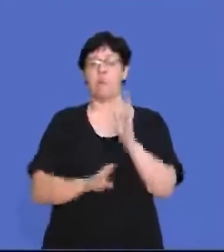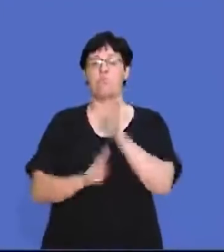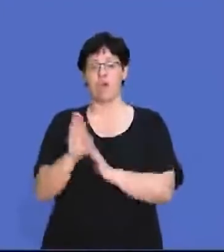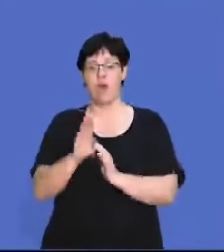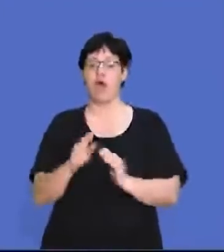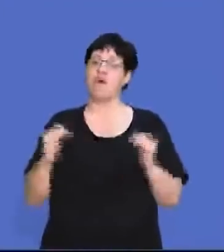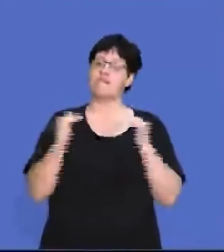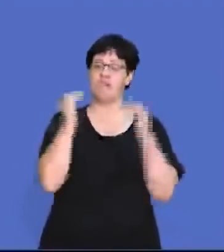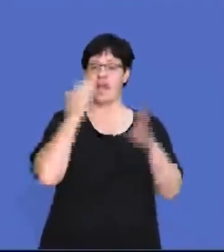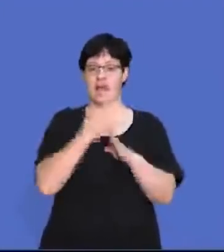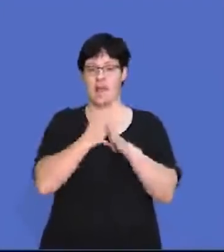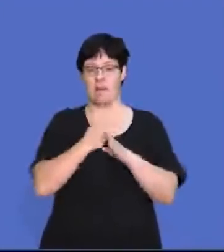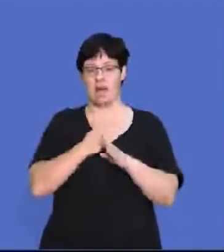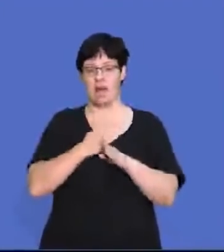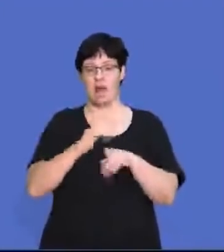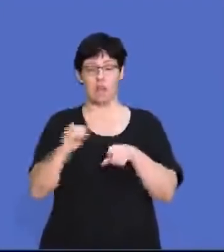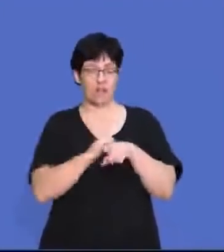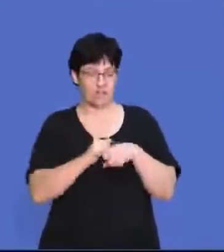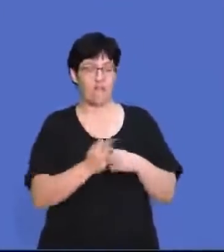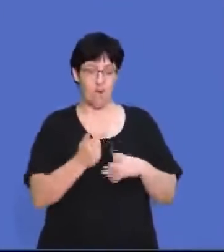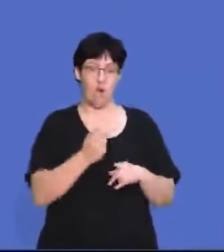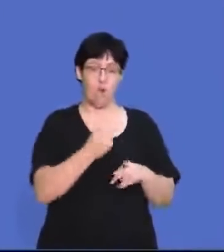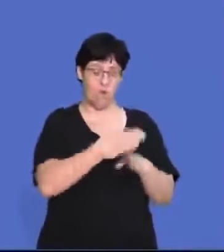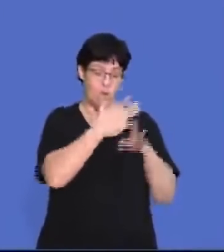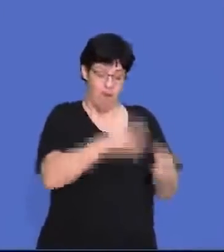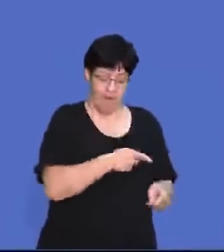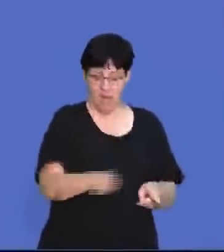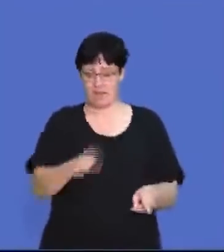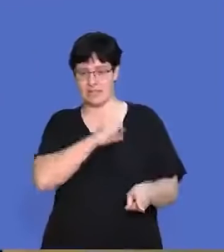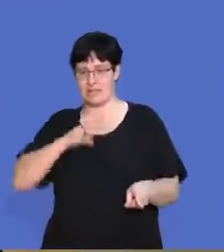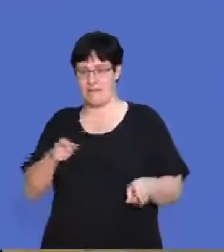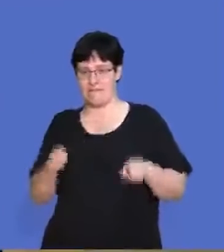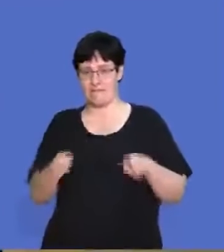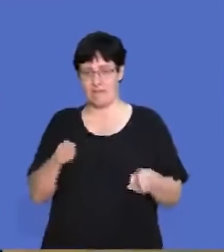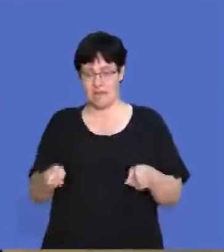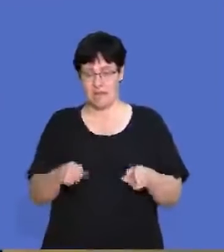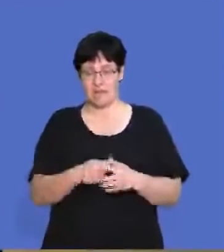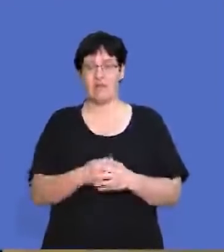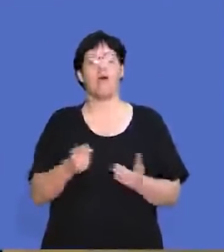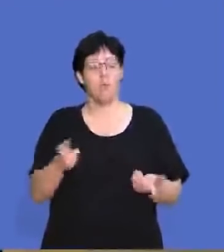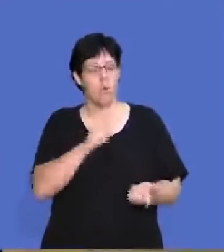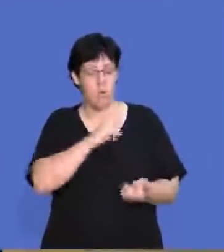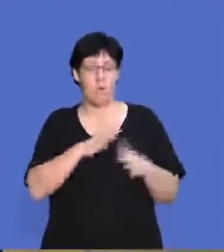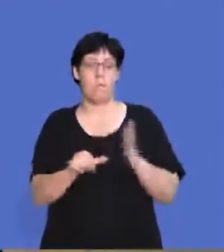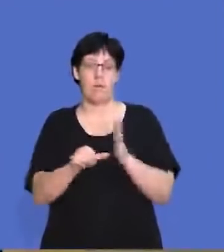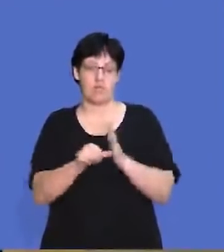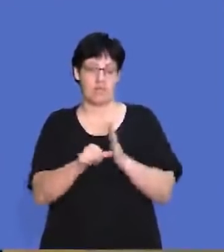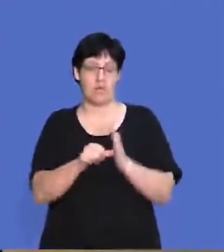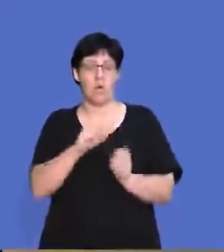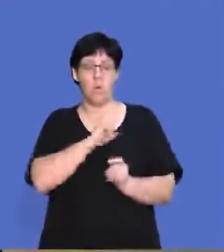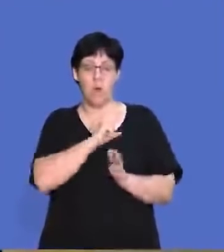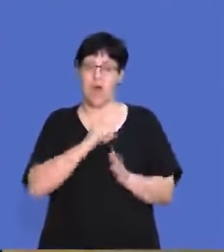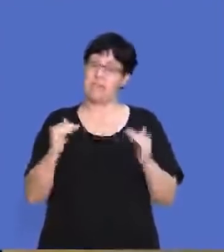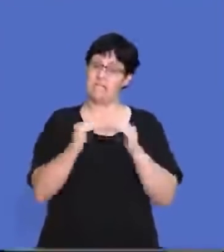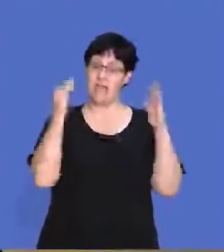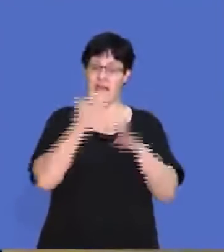promotes fair labour practices between employers and employees, which is vital because if there's